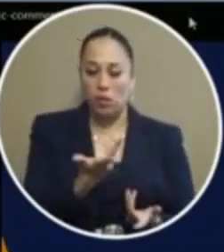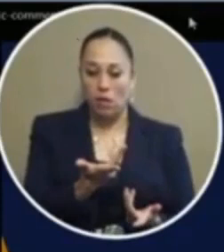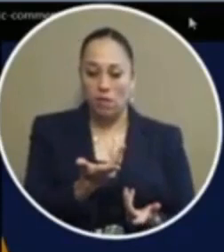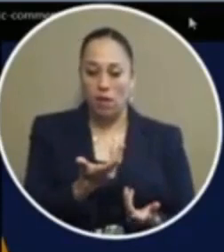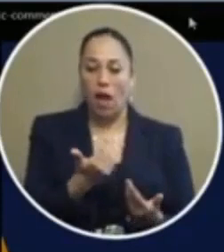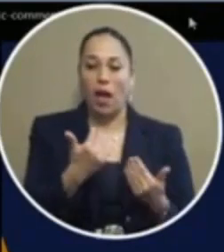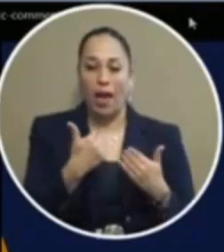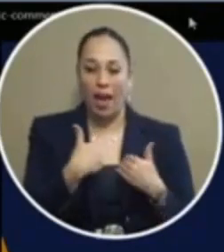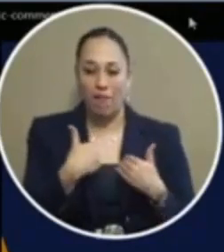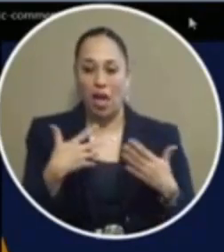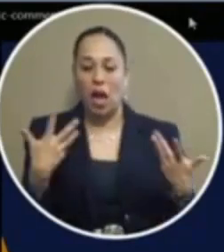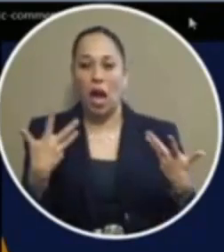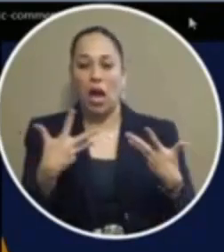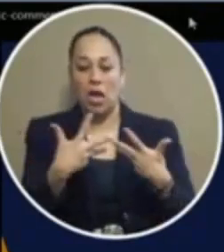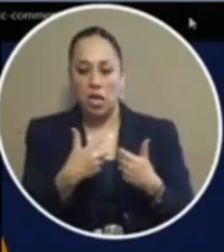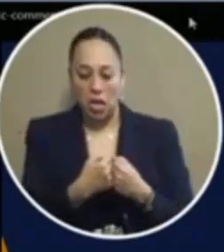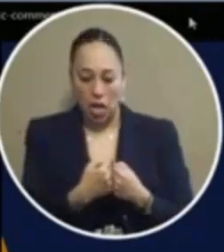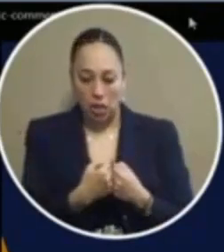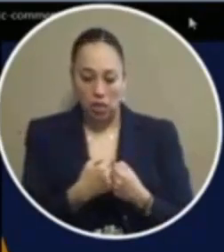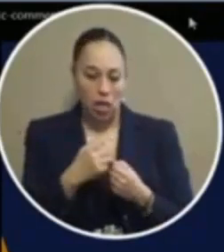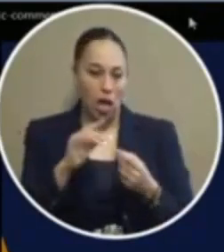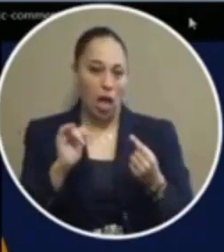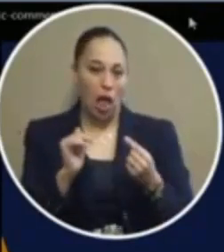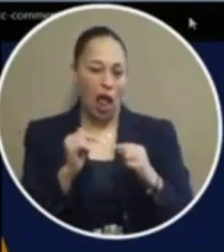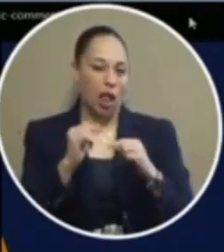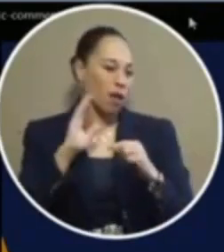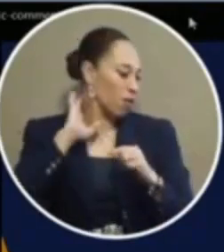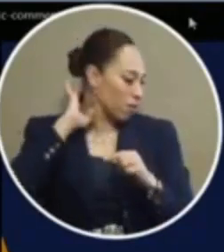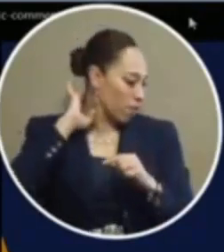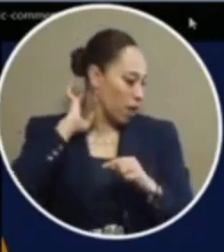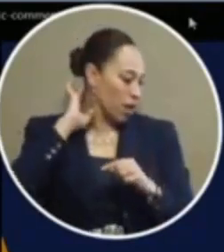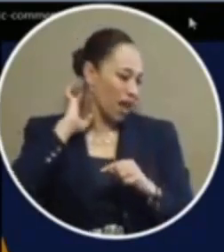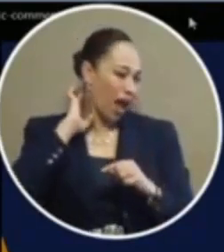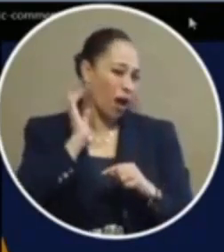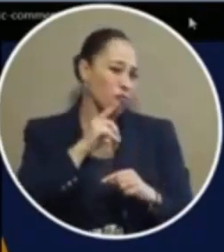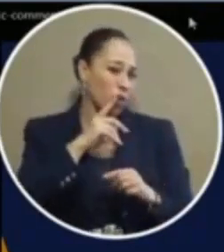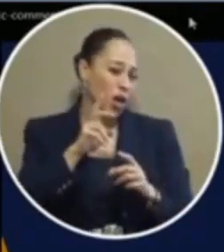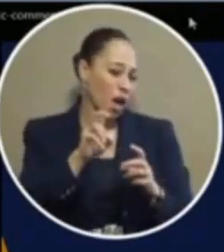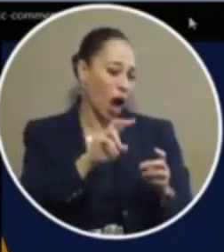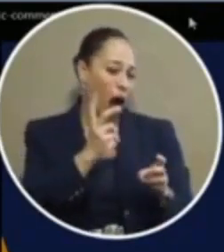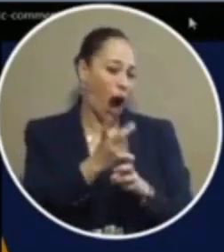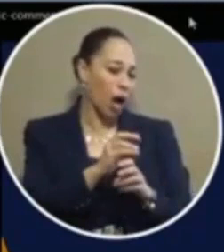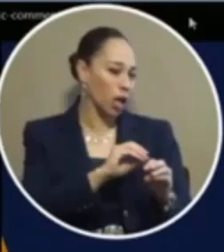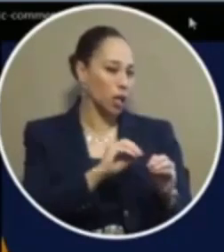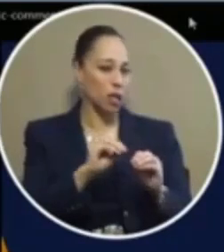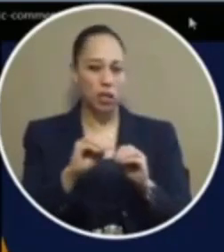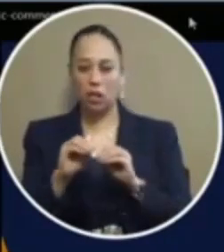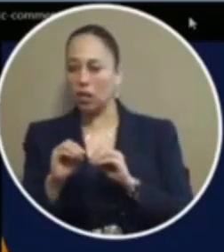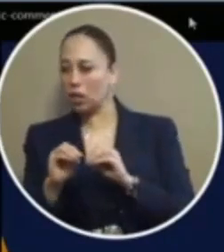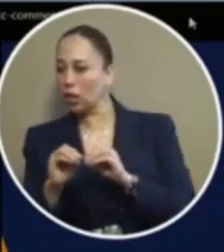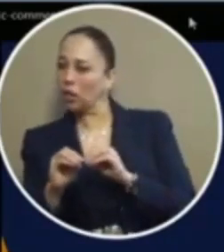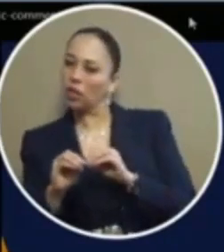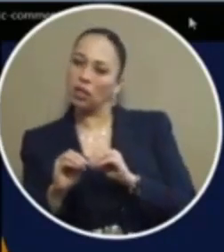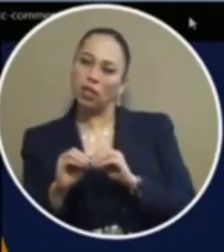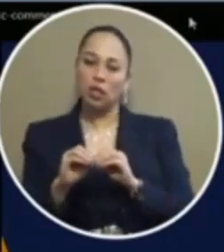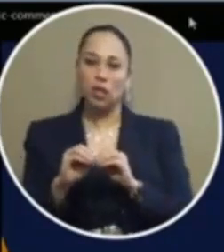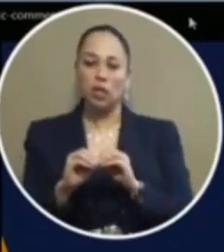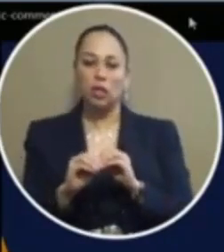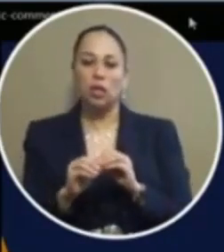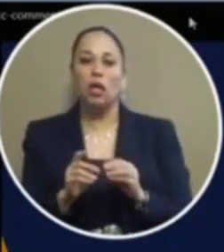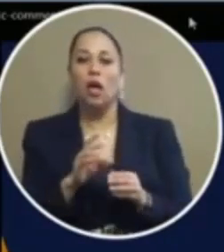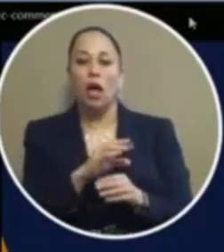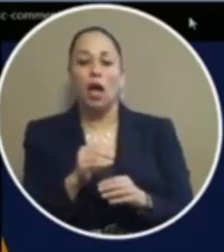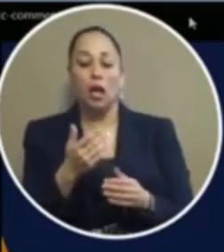i got in an accident i snapped my neck and you know it's really hard to move and you know i'm a lot of physical pain and